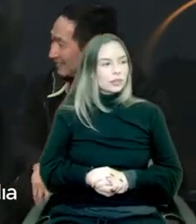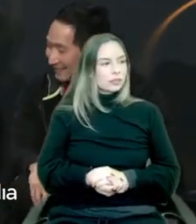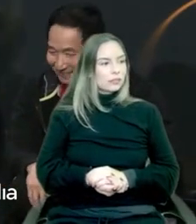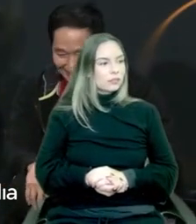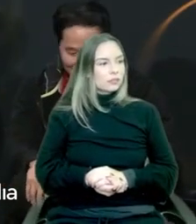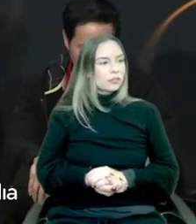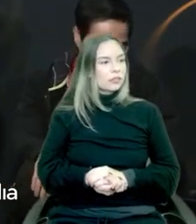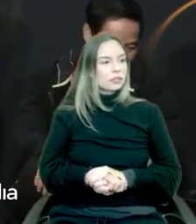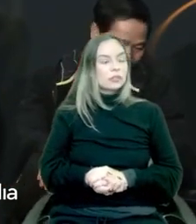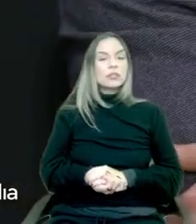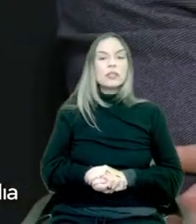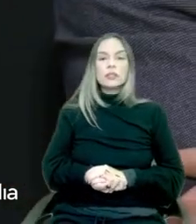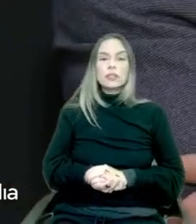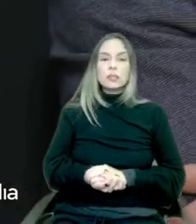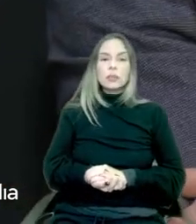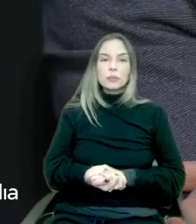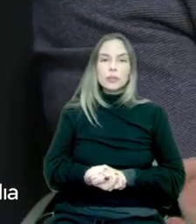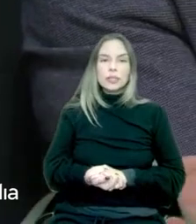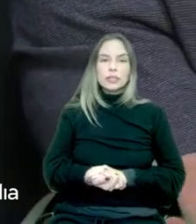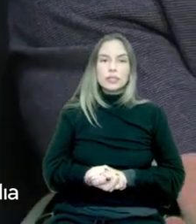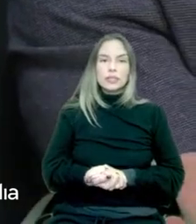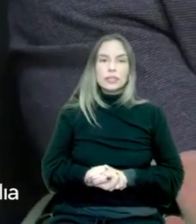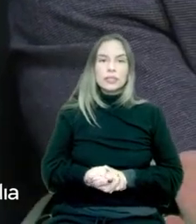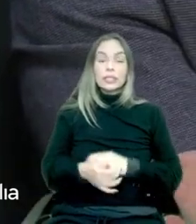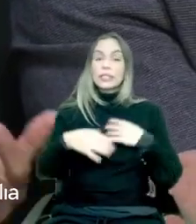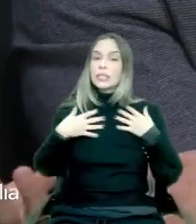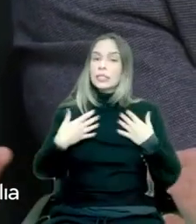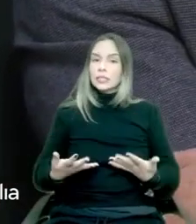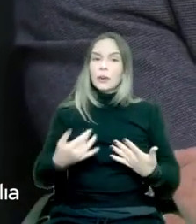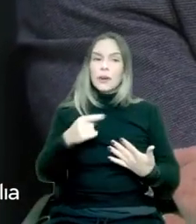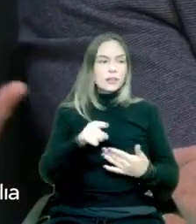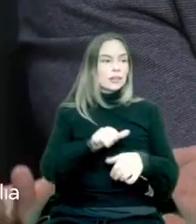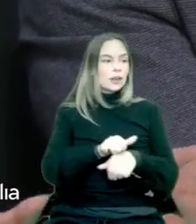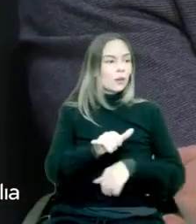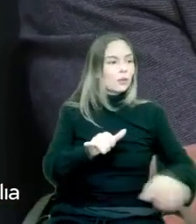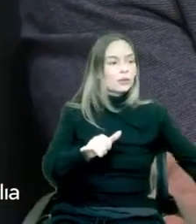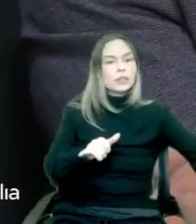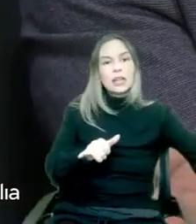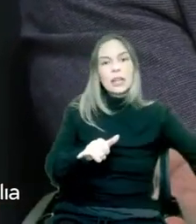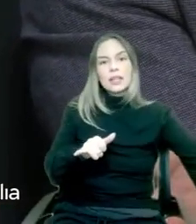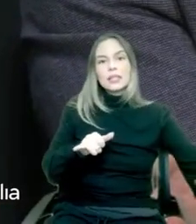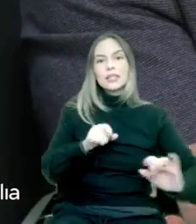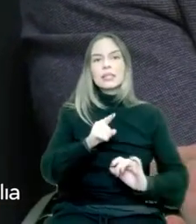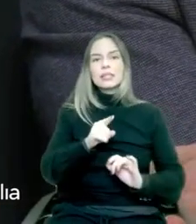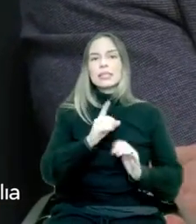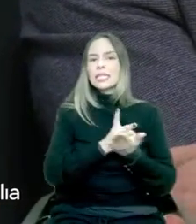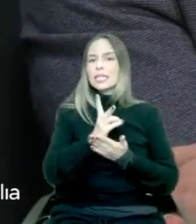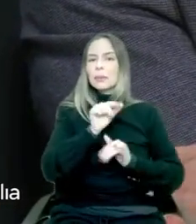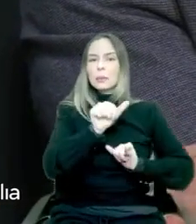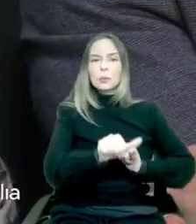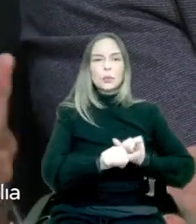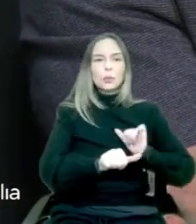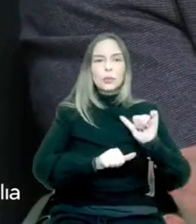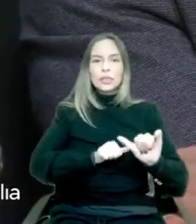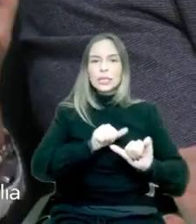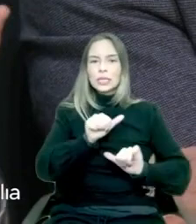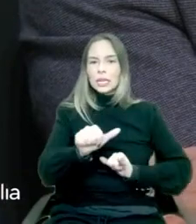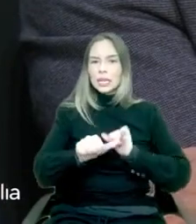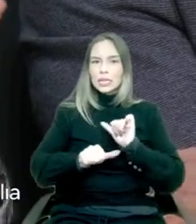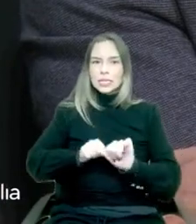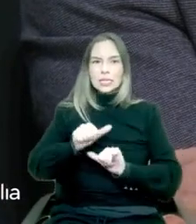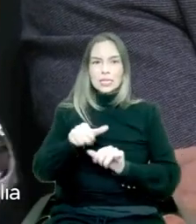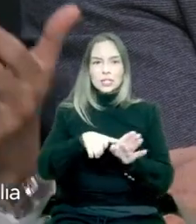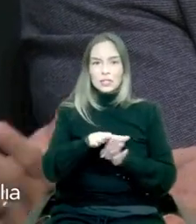So, I mean, I think that that happens with every change in the industry, right? So you start with, you know,